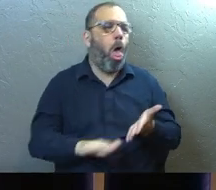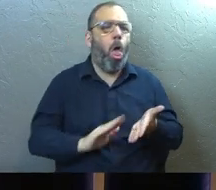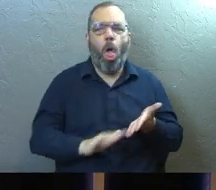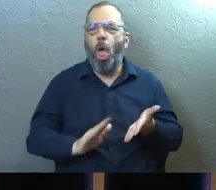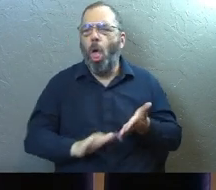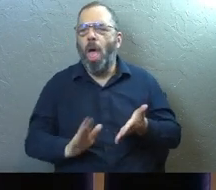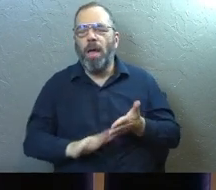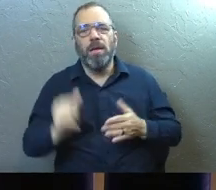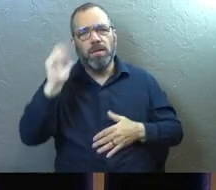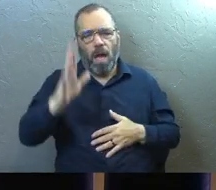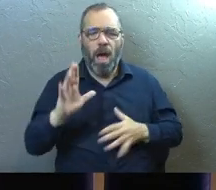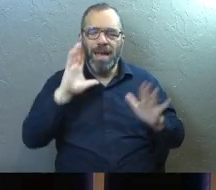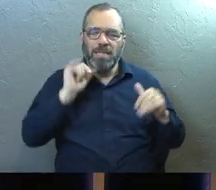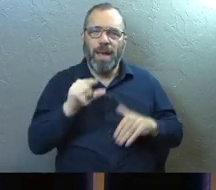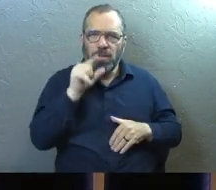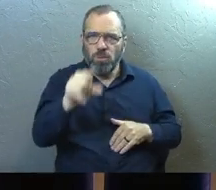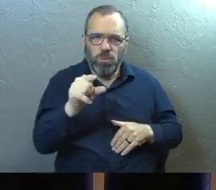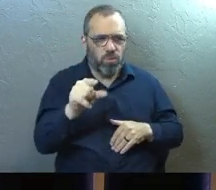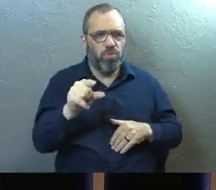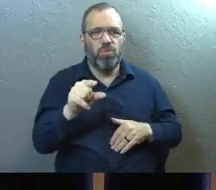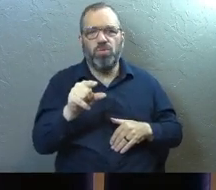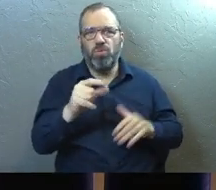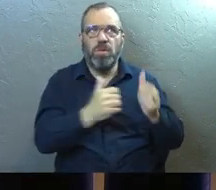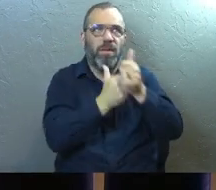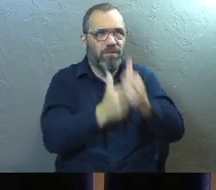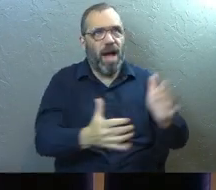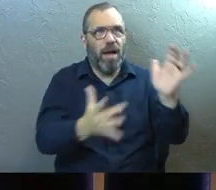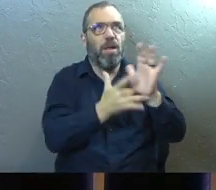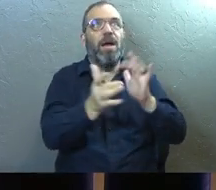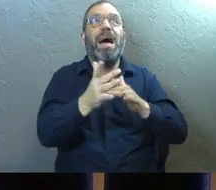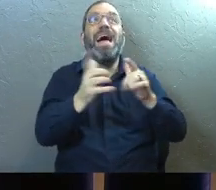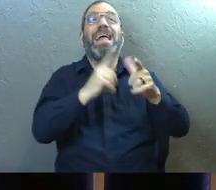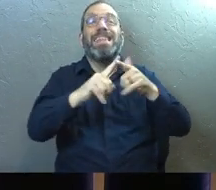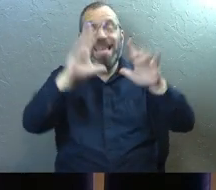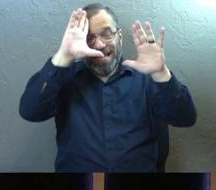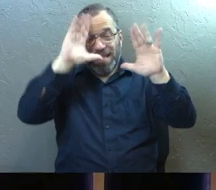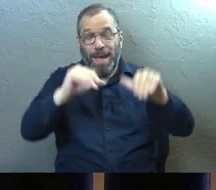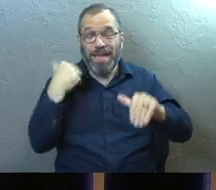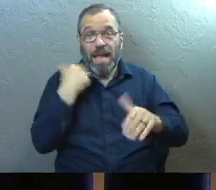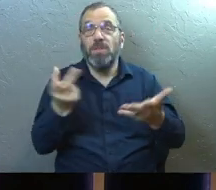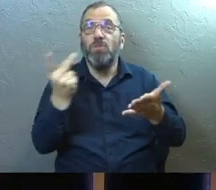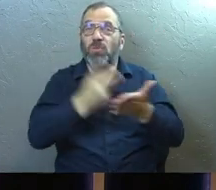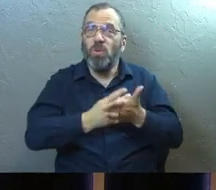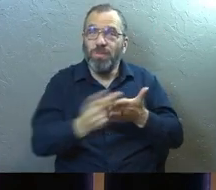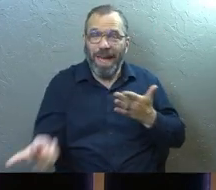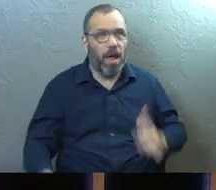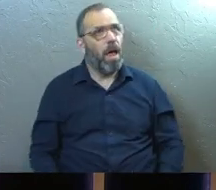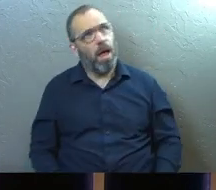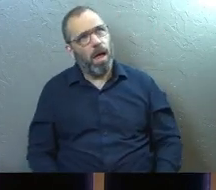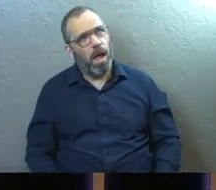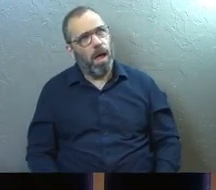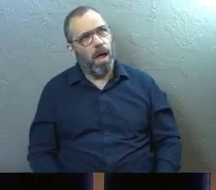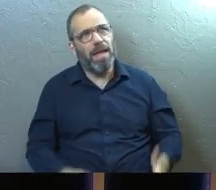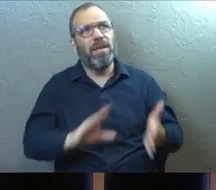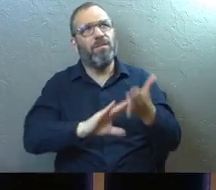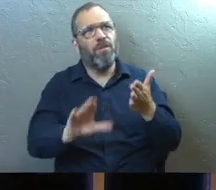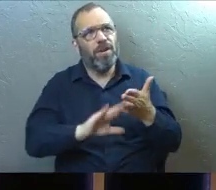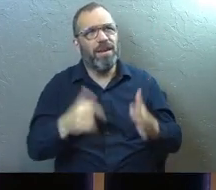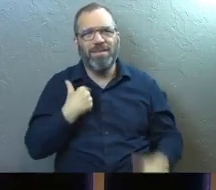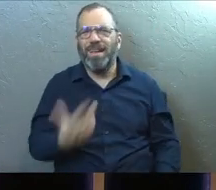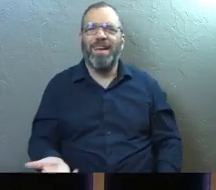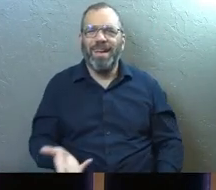Um, God expects Jesus followers to follow Jesus. And then he expects us to fail. And he expects to have to forgive us.